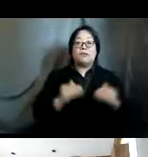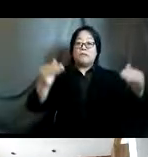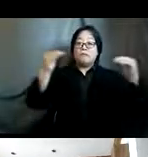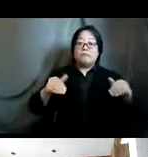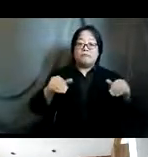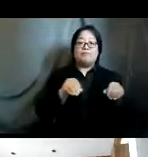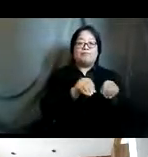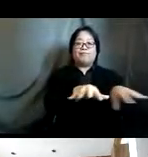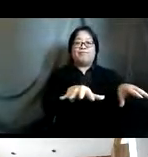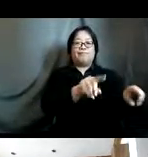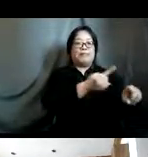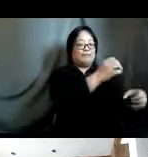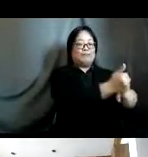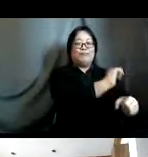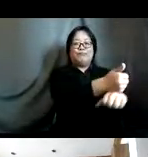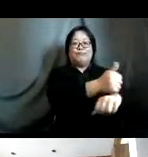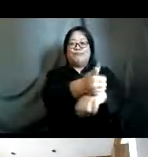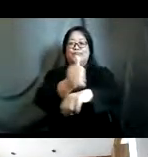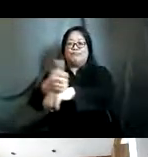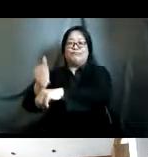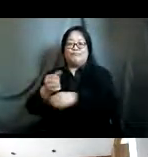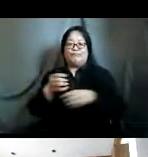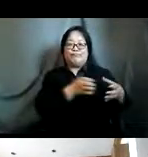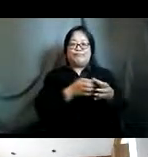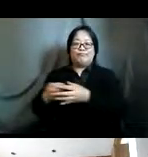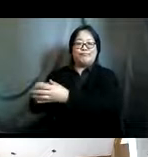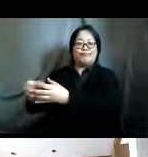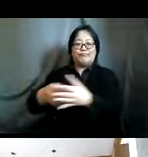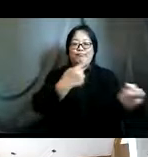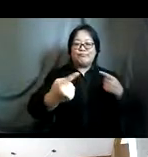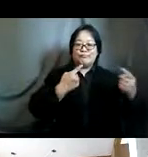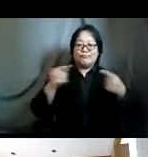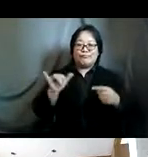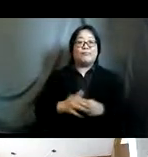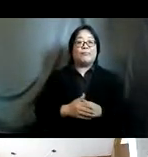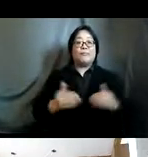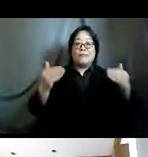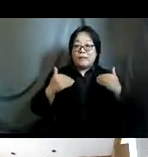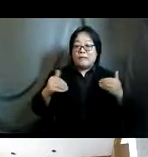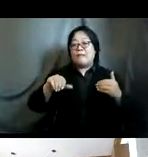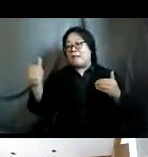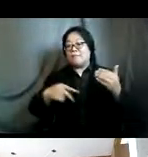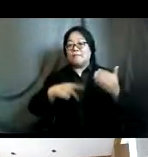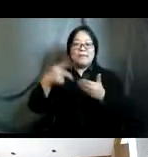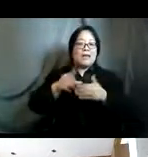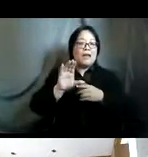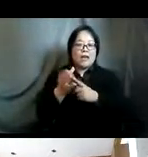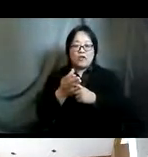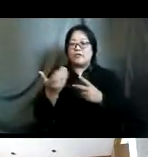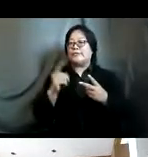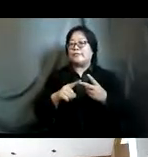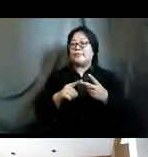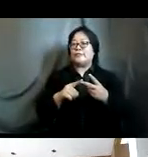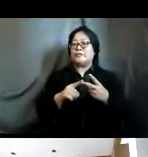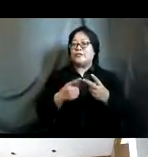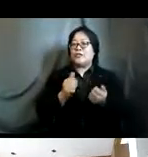last counted and the call for proposals are currently out there'll be some events centering around you know cultural and uh cultural